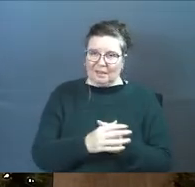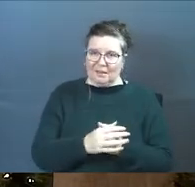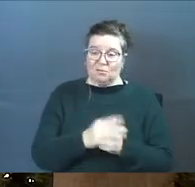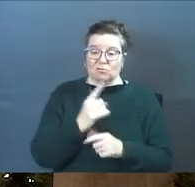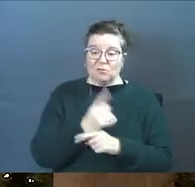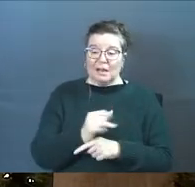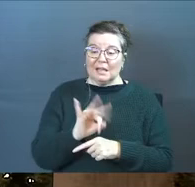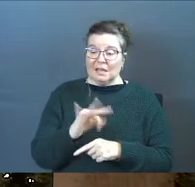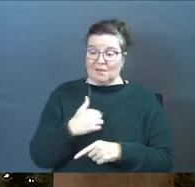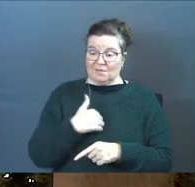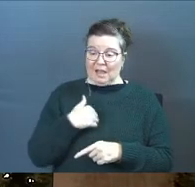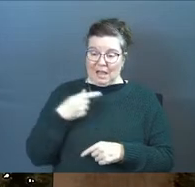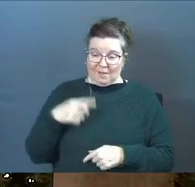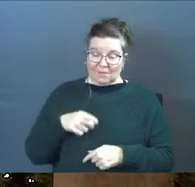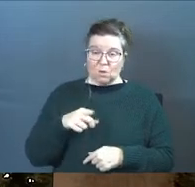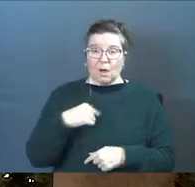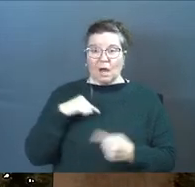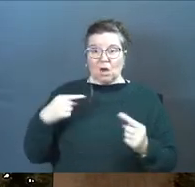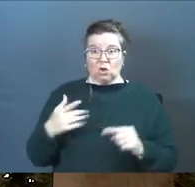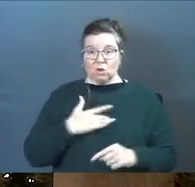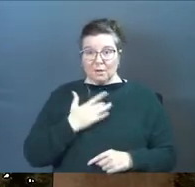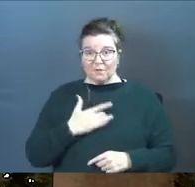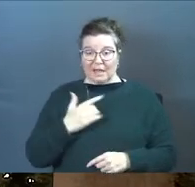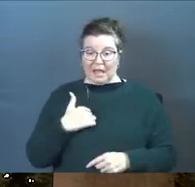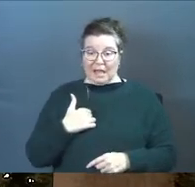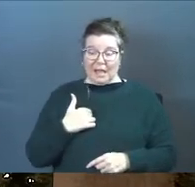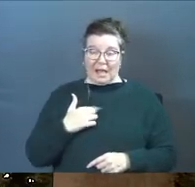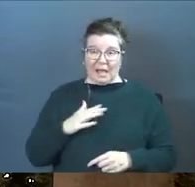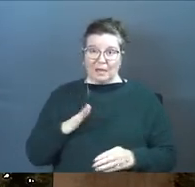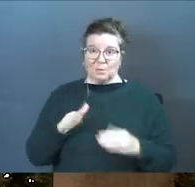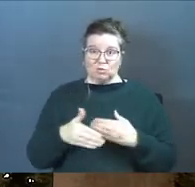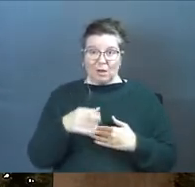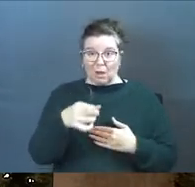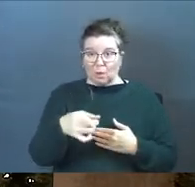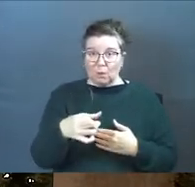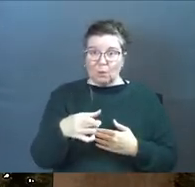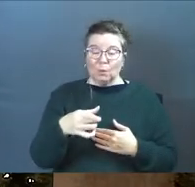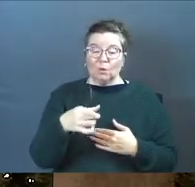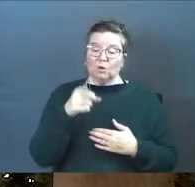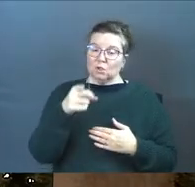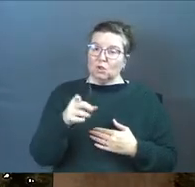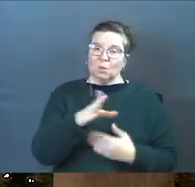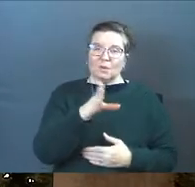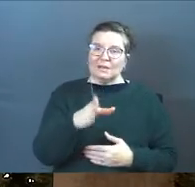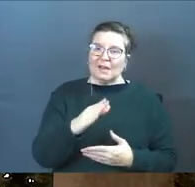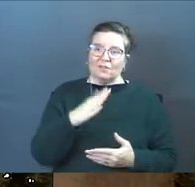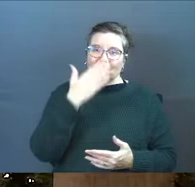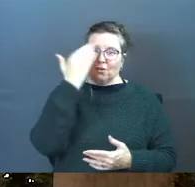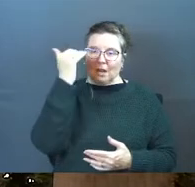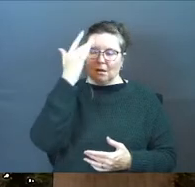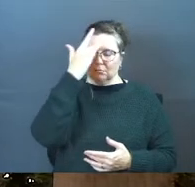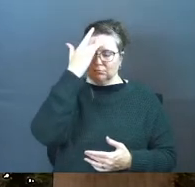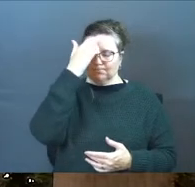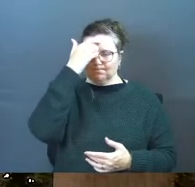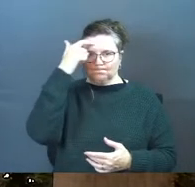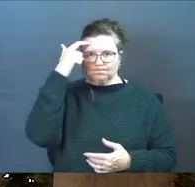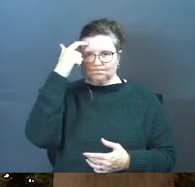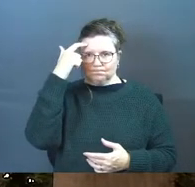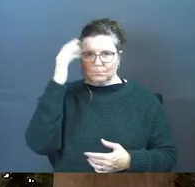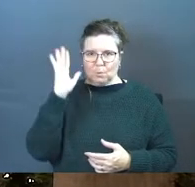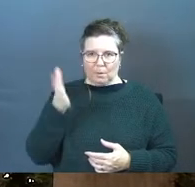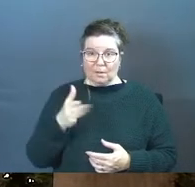Right? Like if I offend you, I hurt your feelings, I betray you, you will never forget it for the rest of your life.